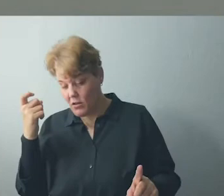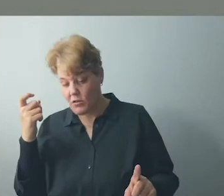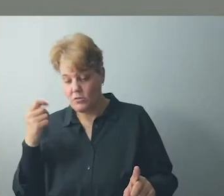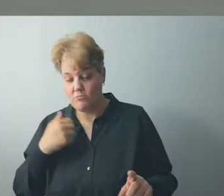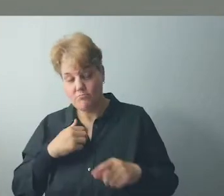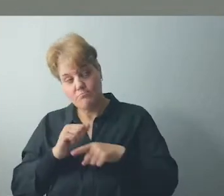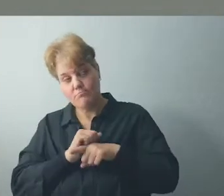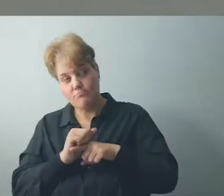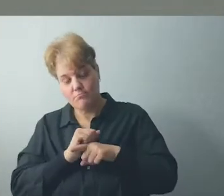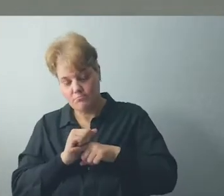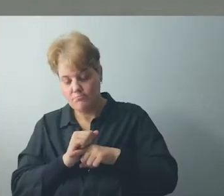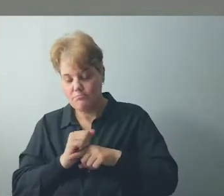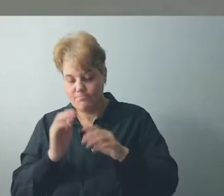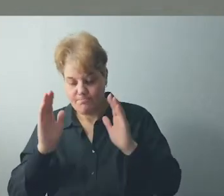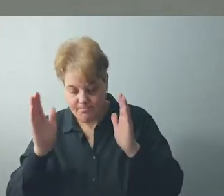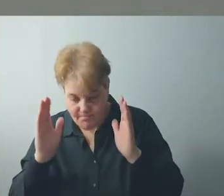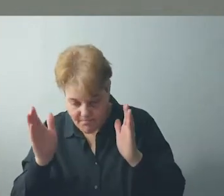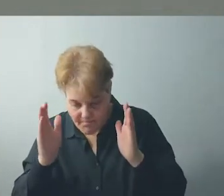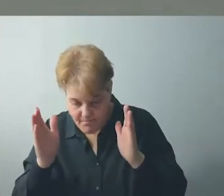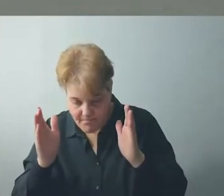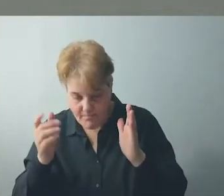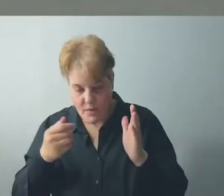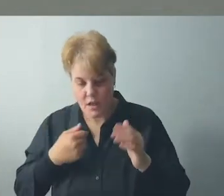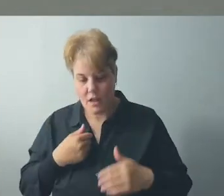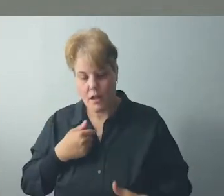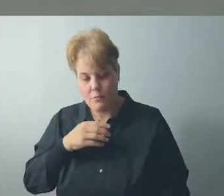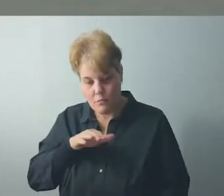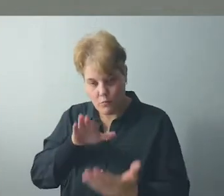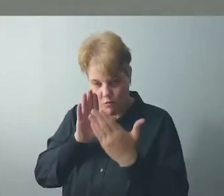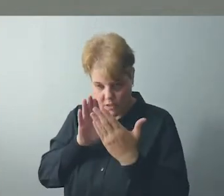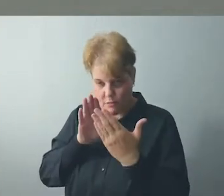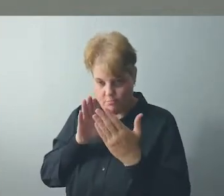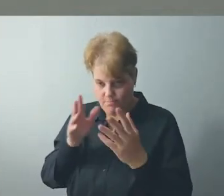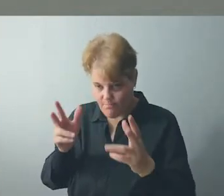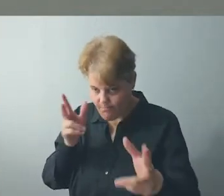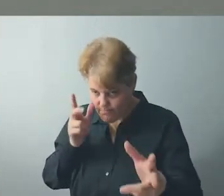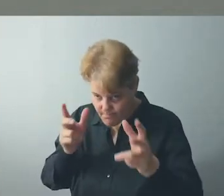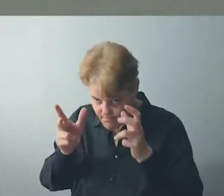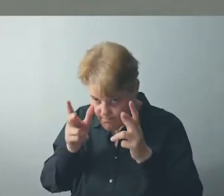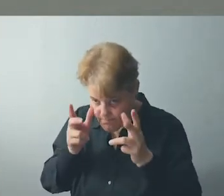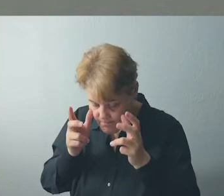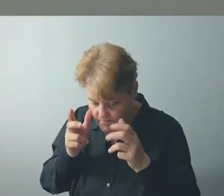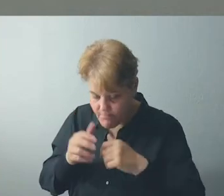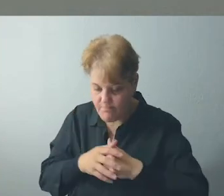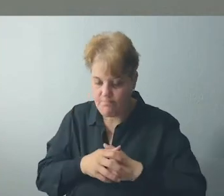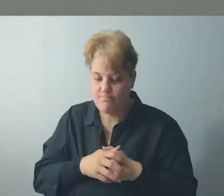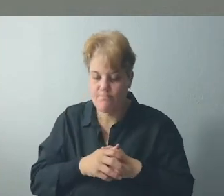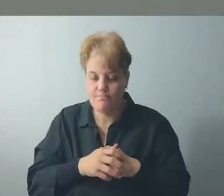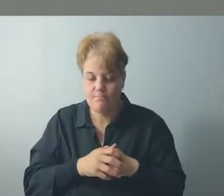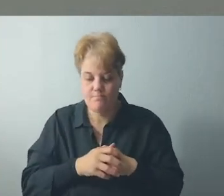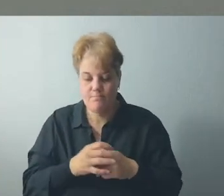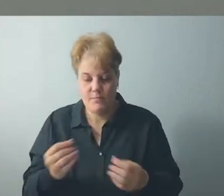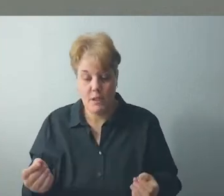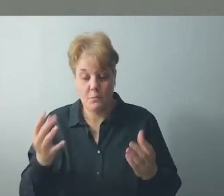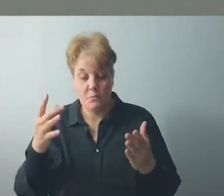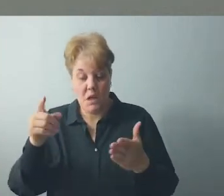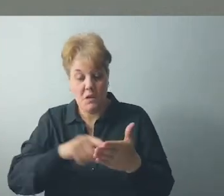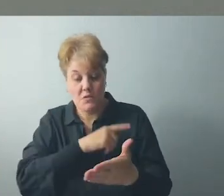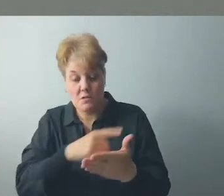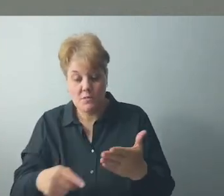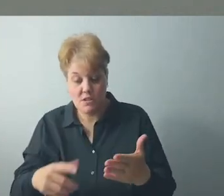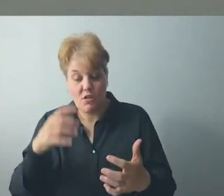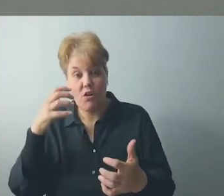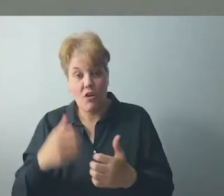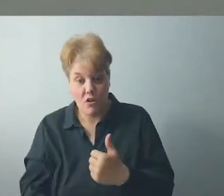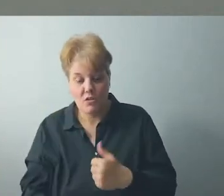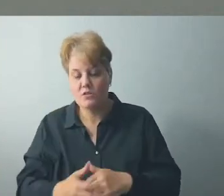criticism, while the voice of reason is heard from time to time. During these days, we have been dealing with two